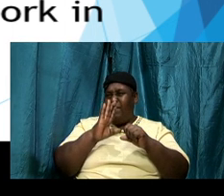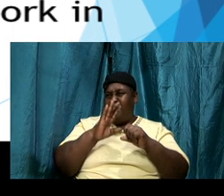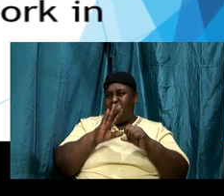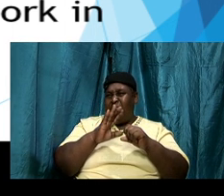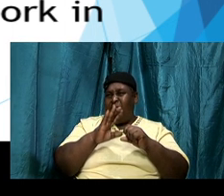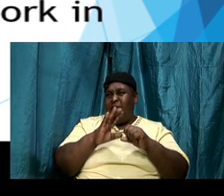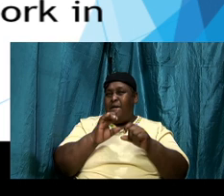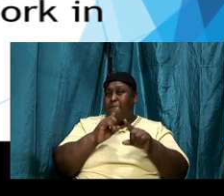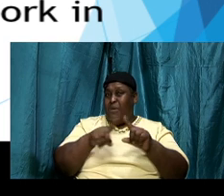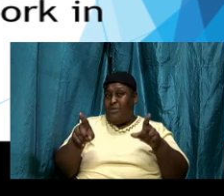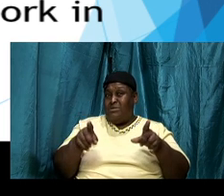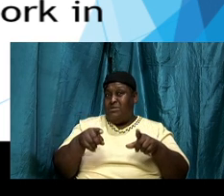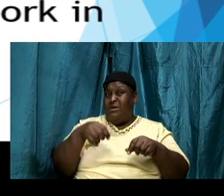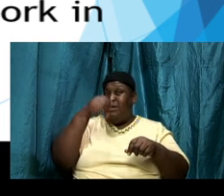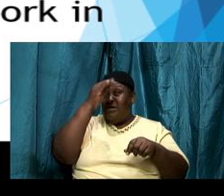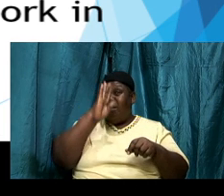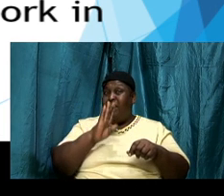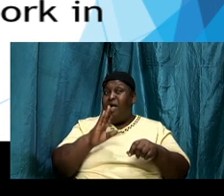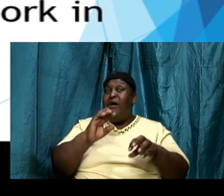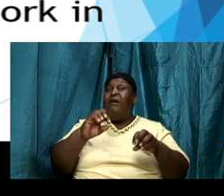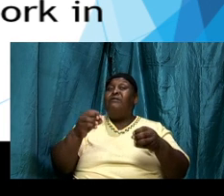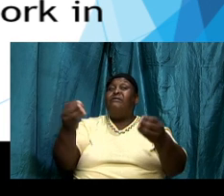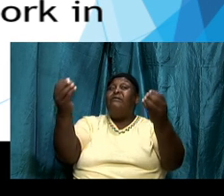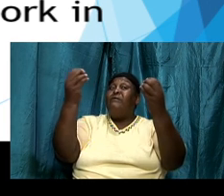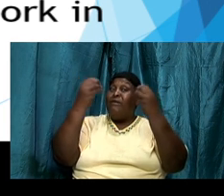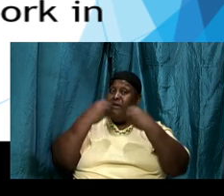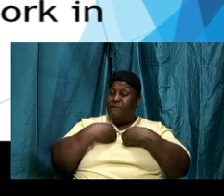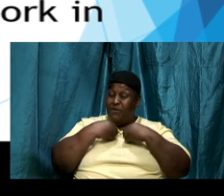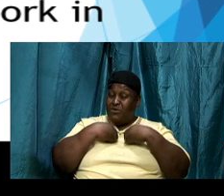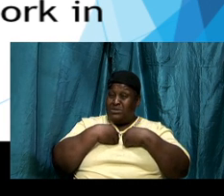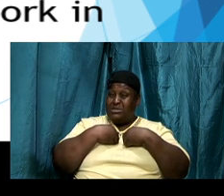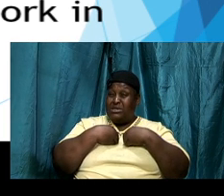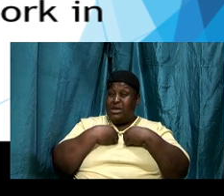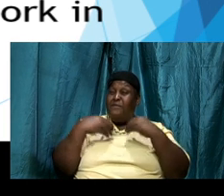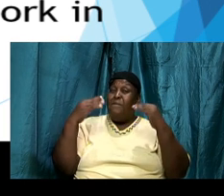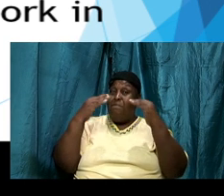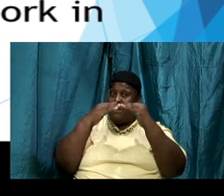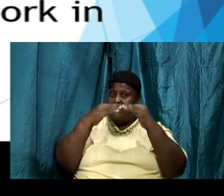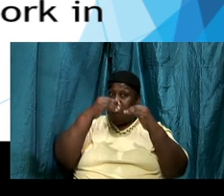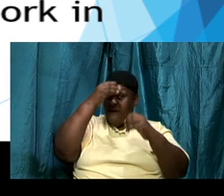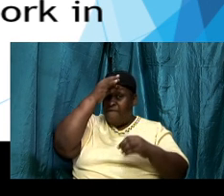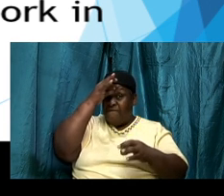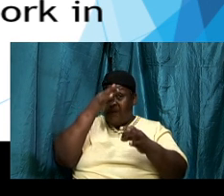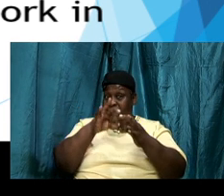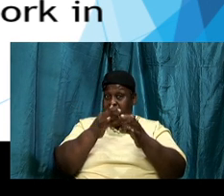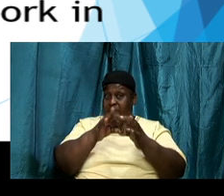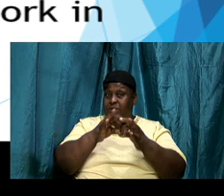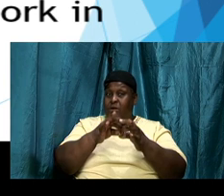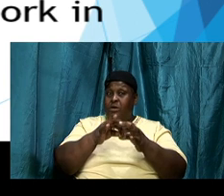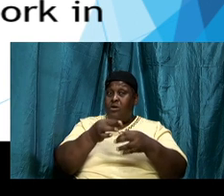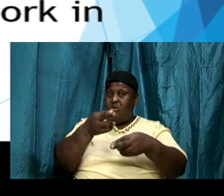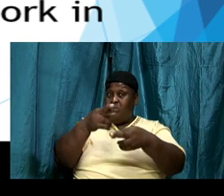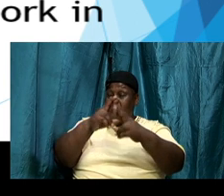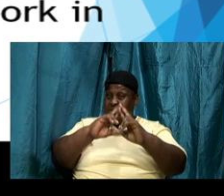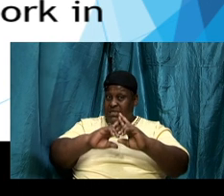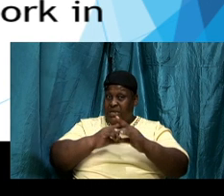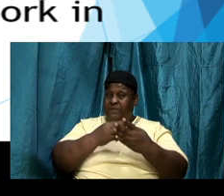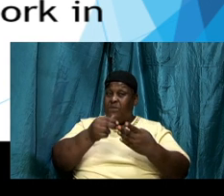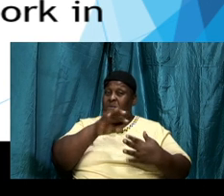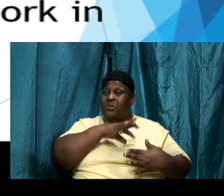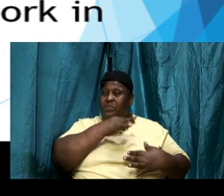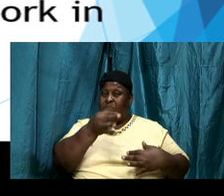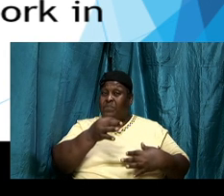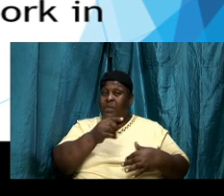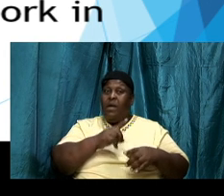have faith but our faith can grow so that we can achieve and